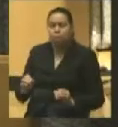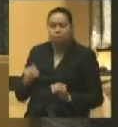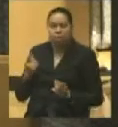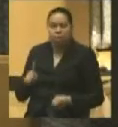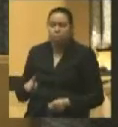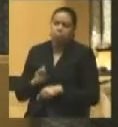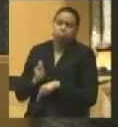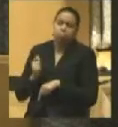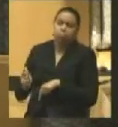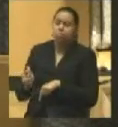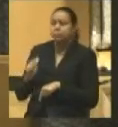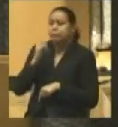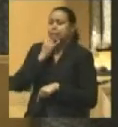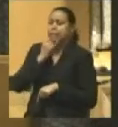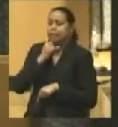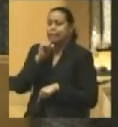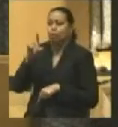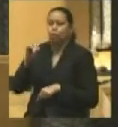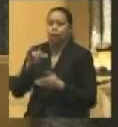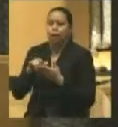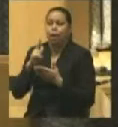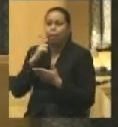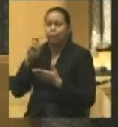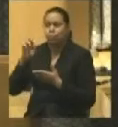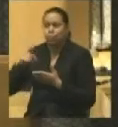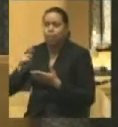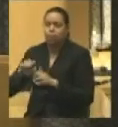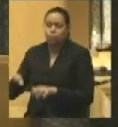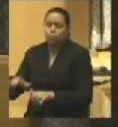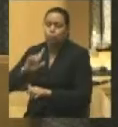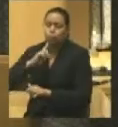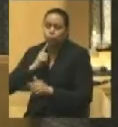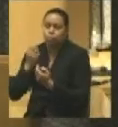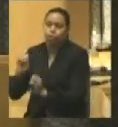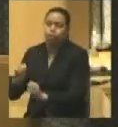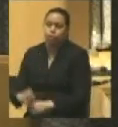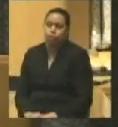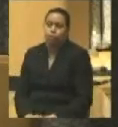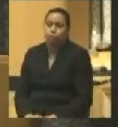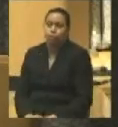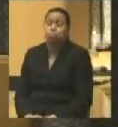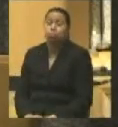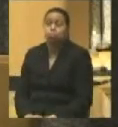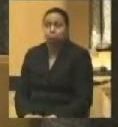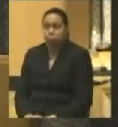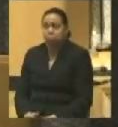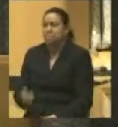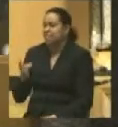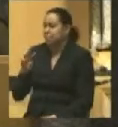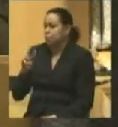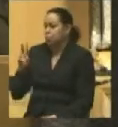the trappings of the Republicans making a serious effort. Well, that's 1862.